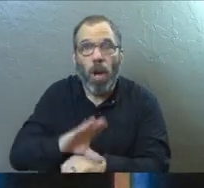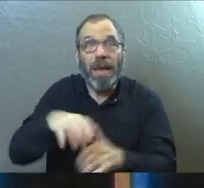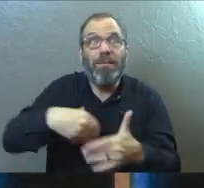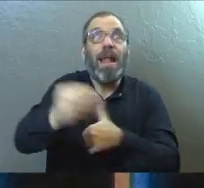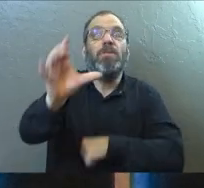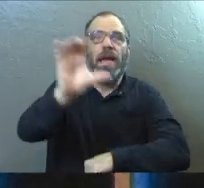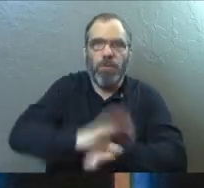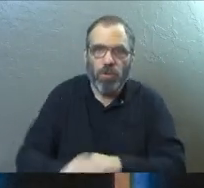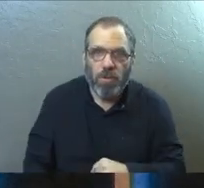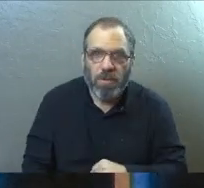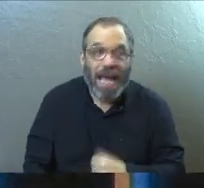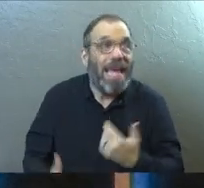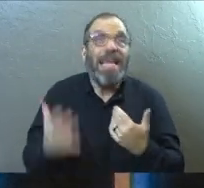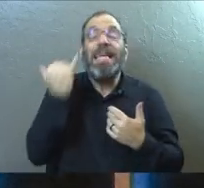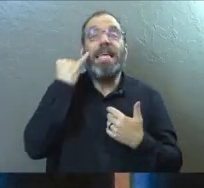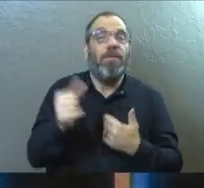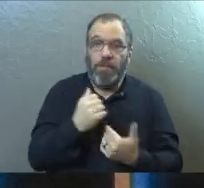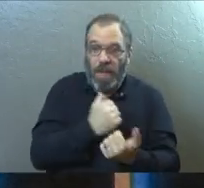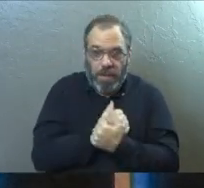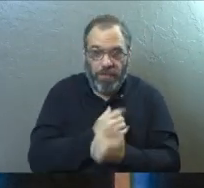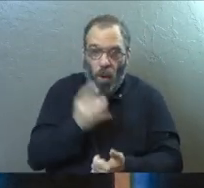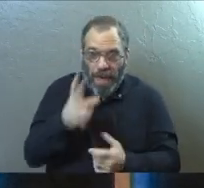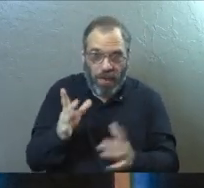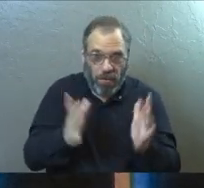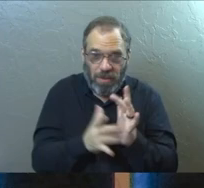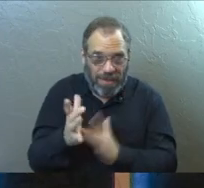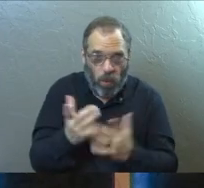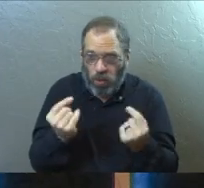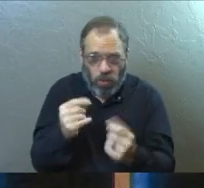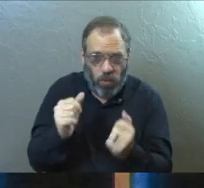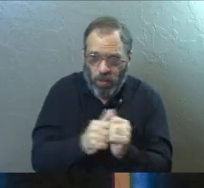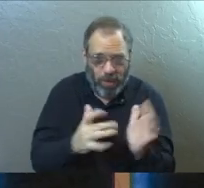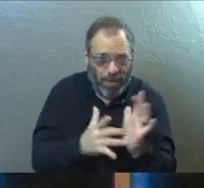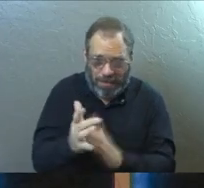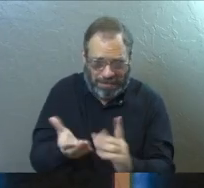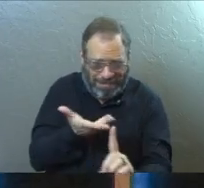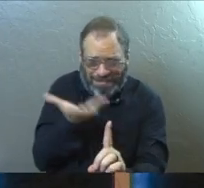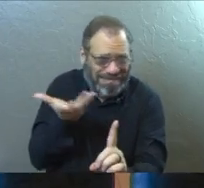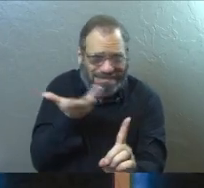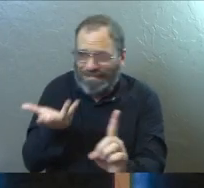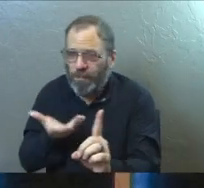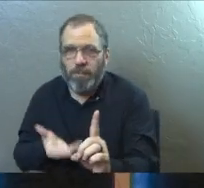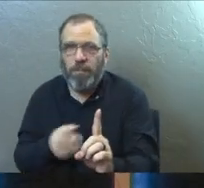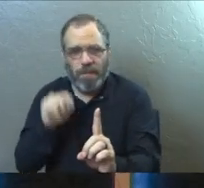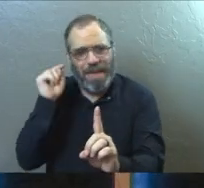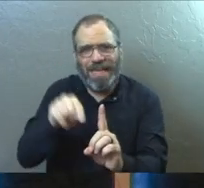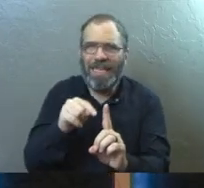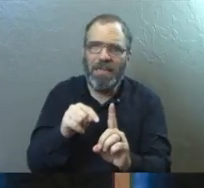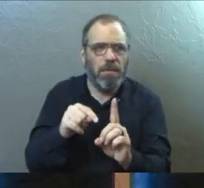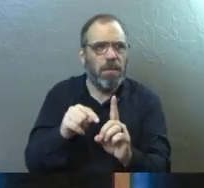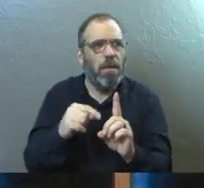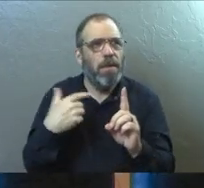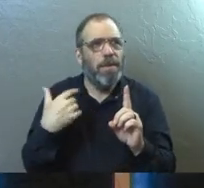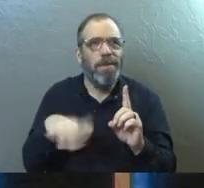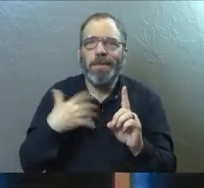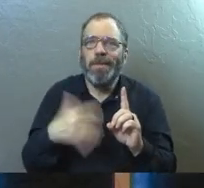even outside the church. Even if they don't love him, they still don't know what to do with him. He's such a wrestle.